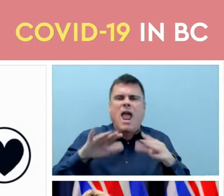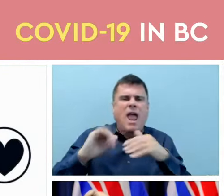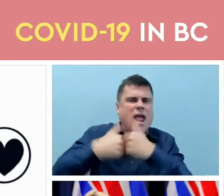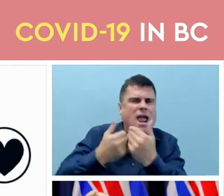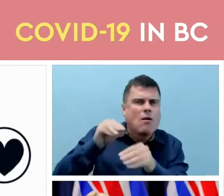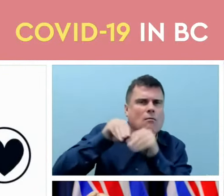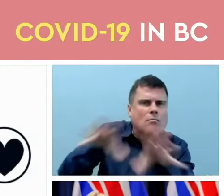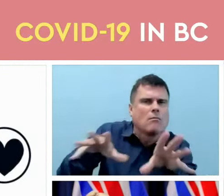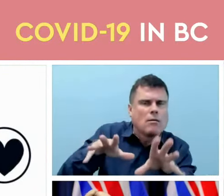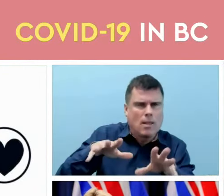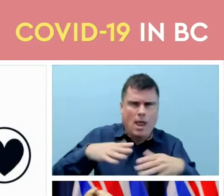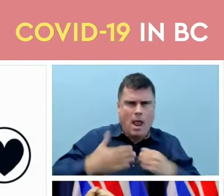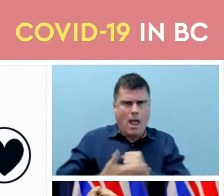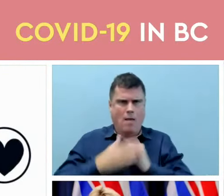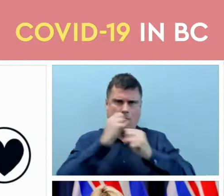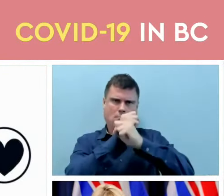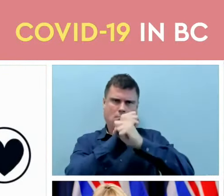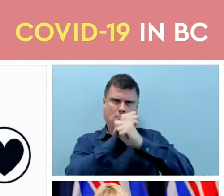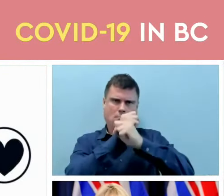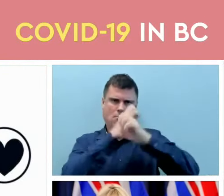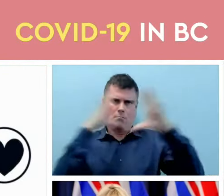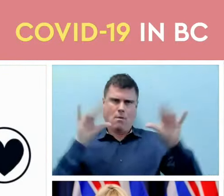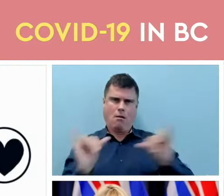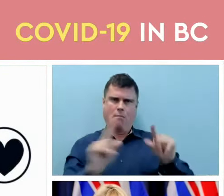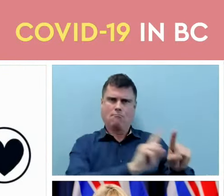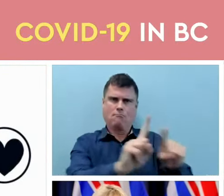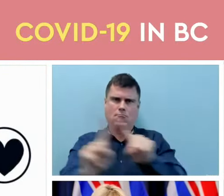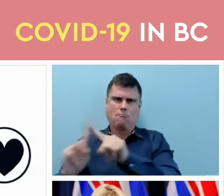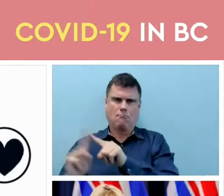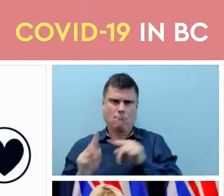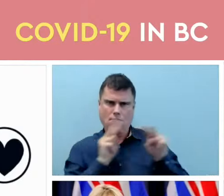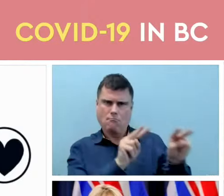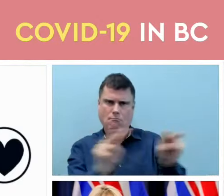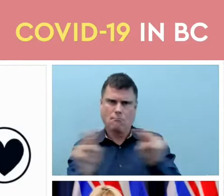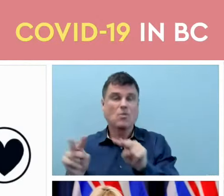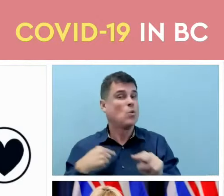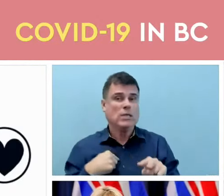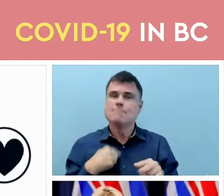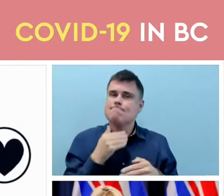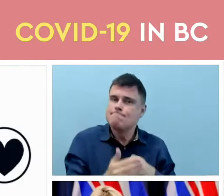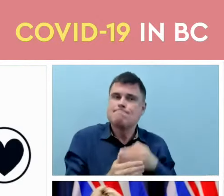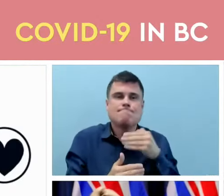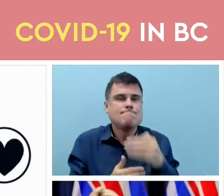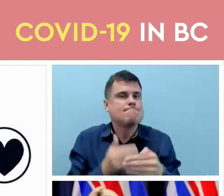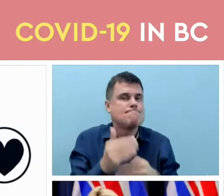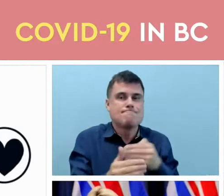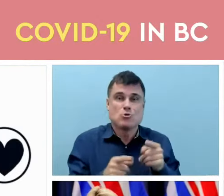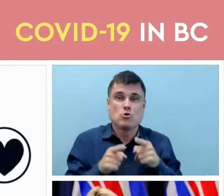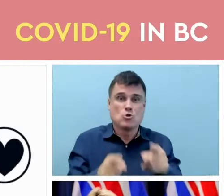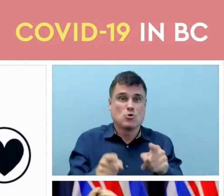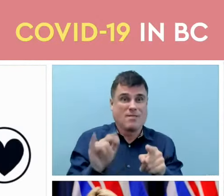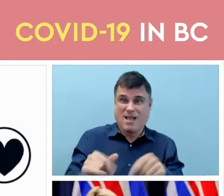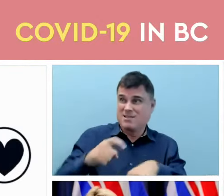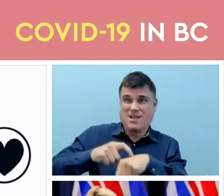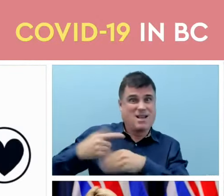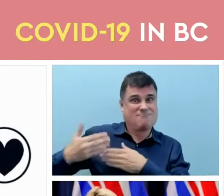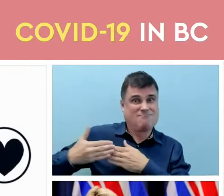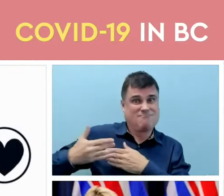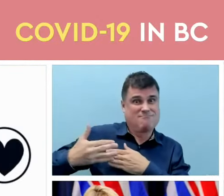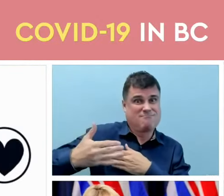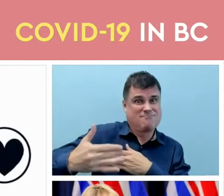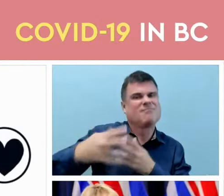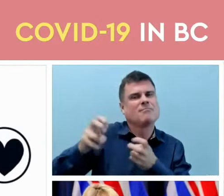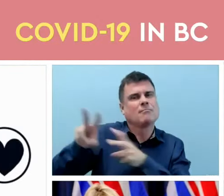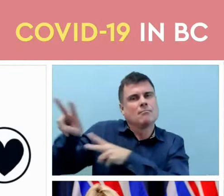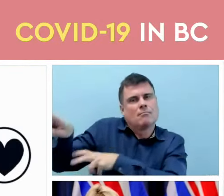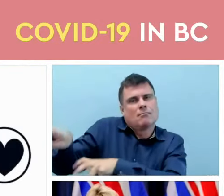As we progress forward through this phase of our pandemic, a transition phase, we are in a place where